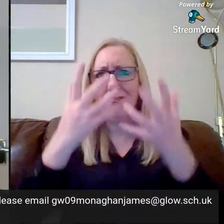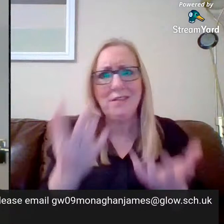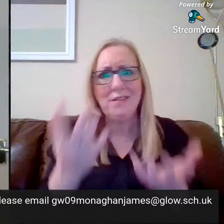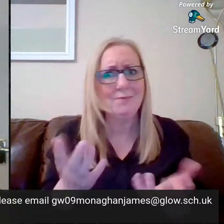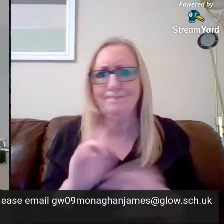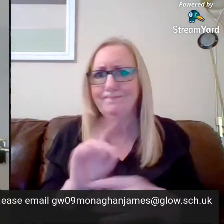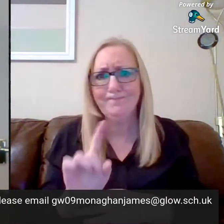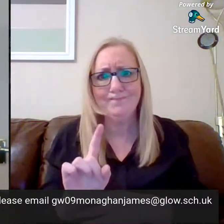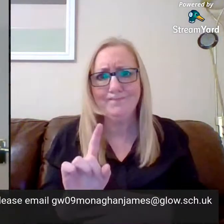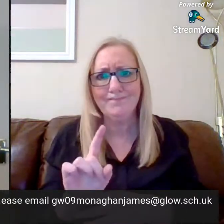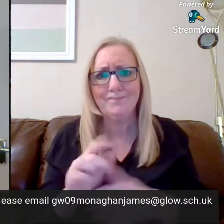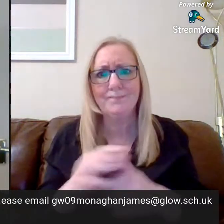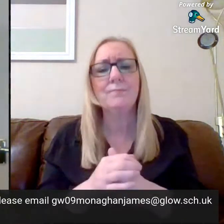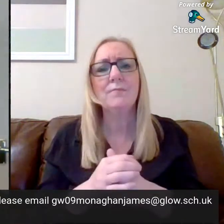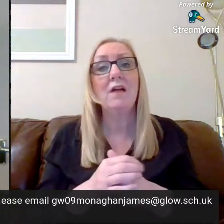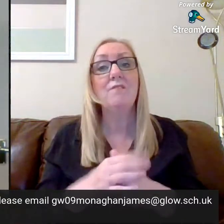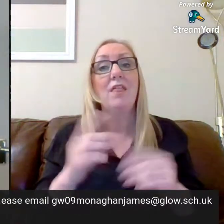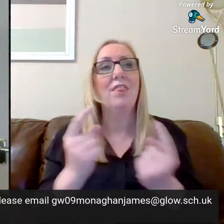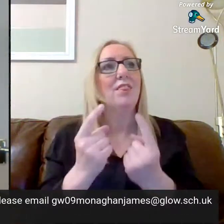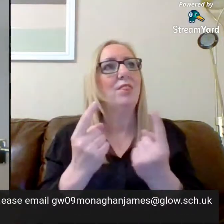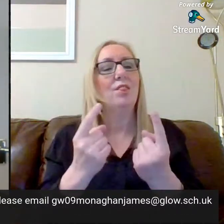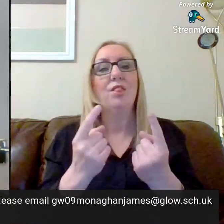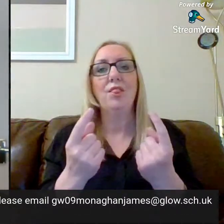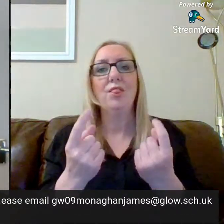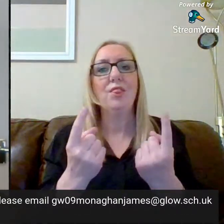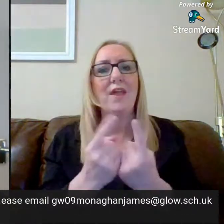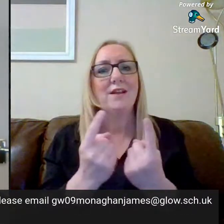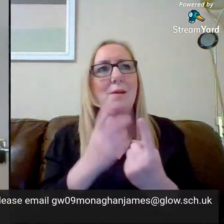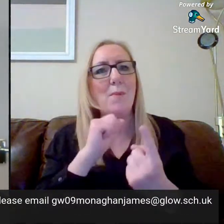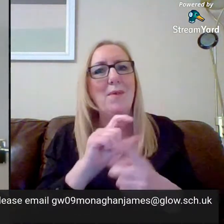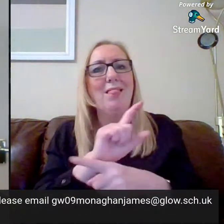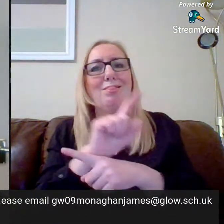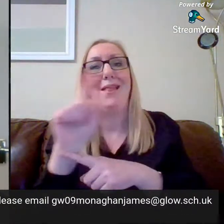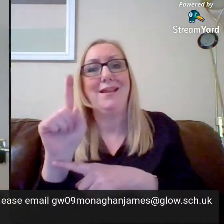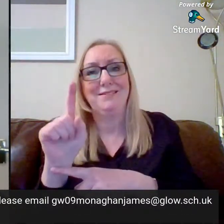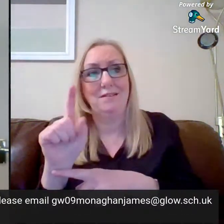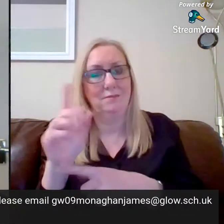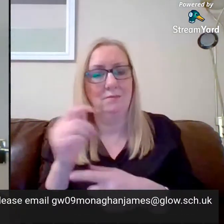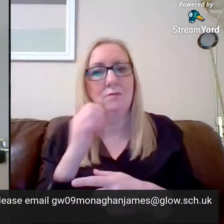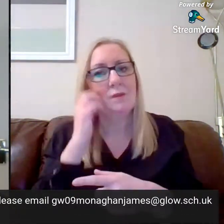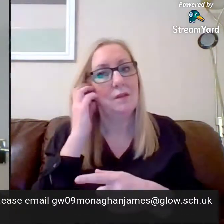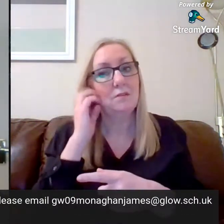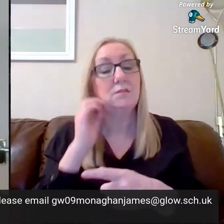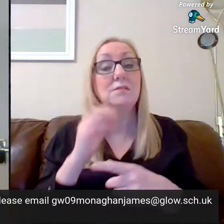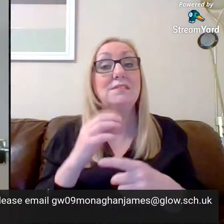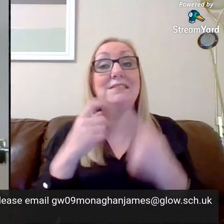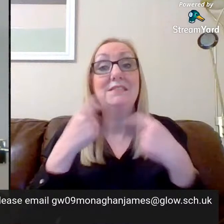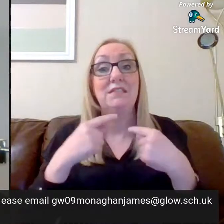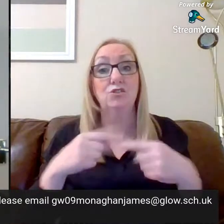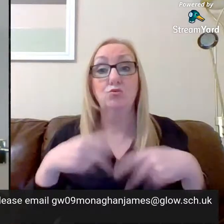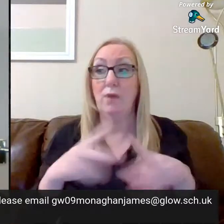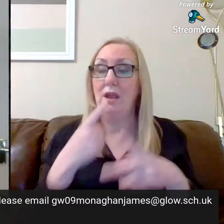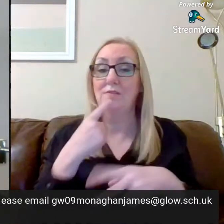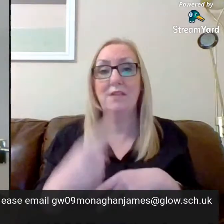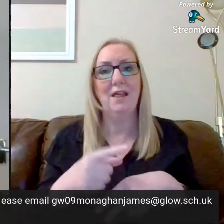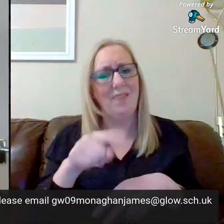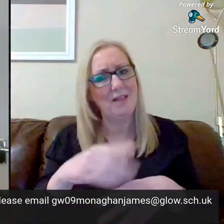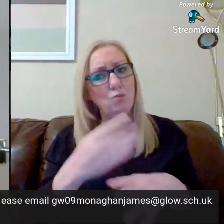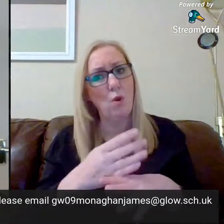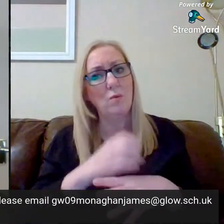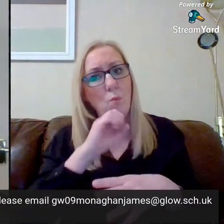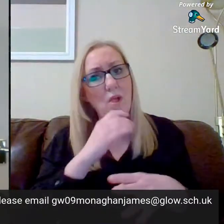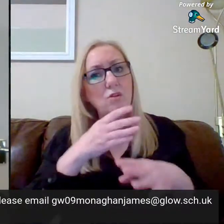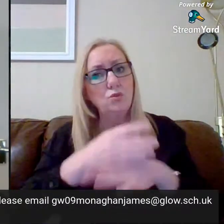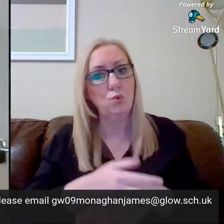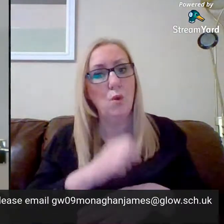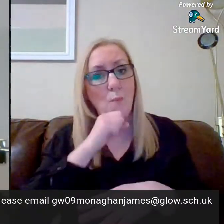you know, things that are being outstanding that are a wee bit off in the distance. It's just a teacher's way of flagging that that's work that we're going to be doing, and it'll get